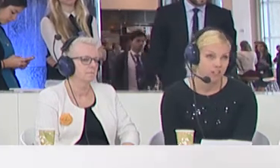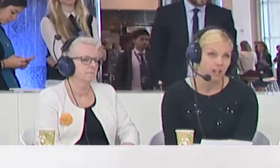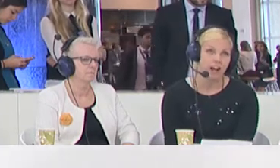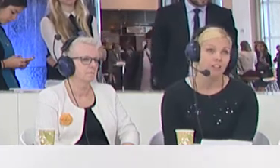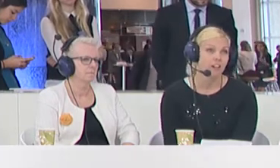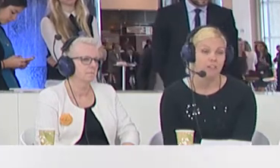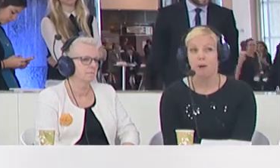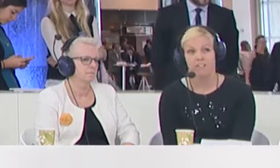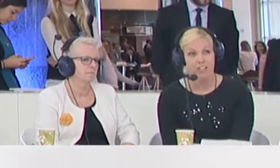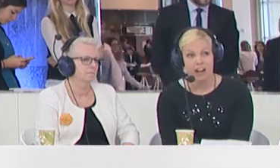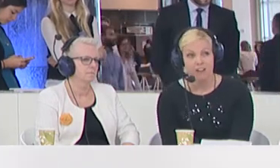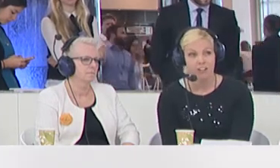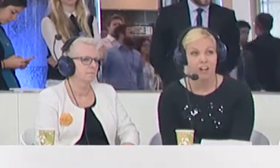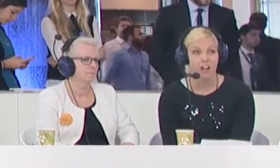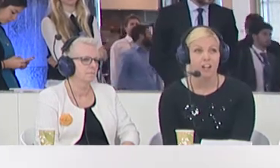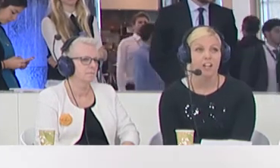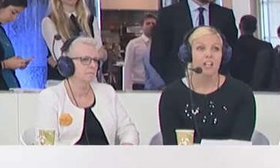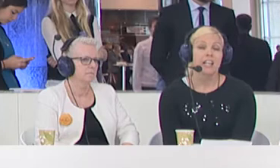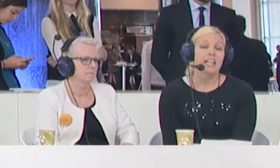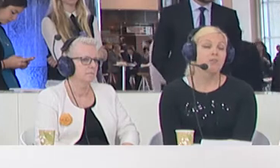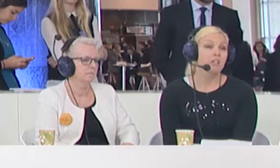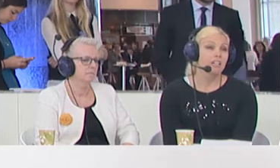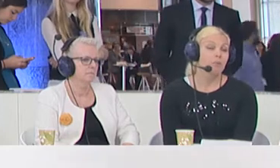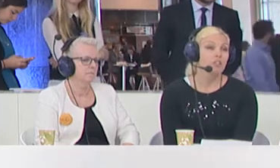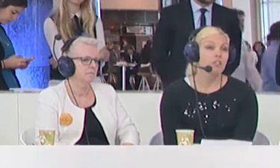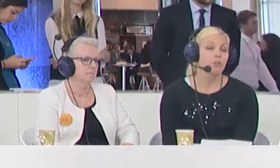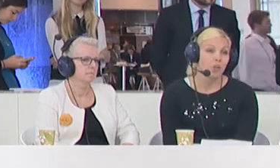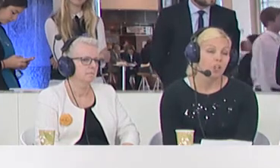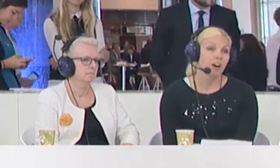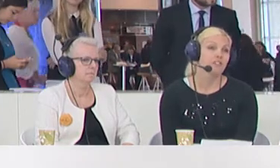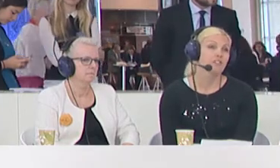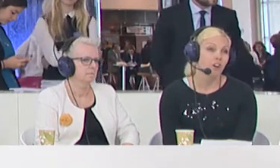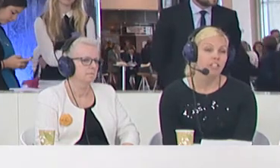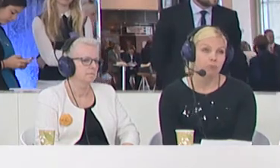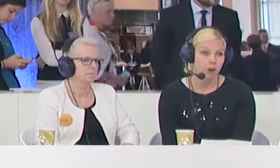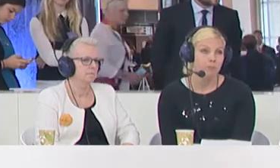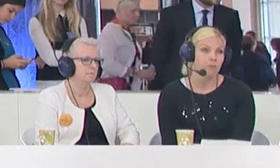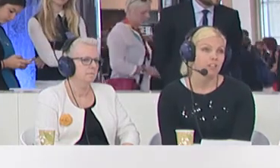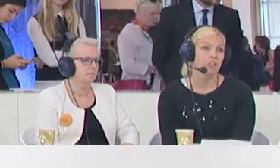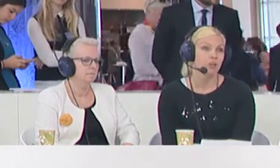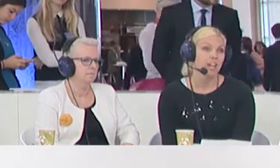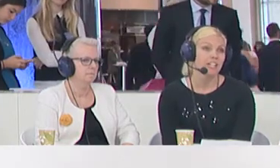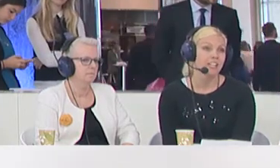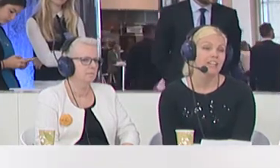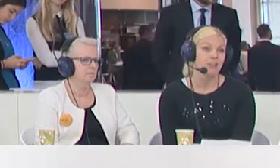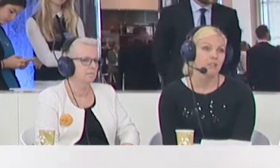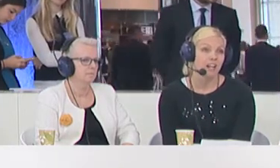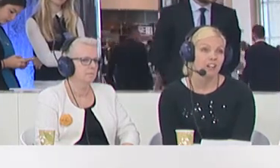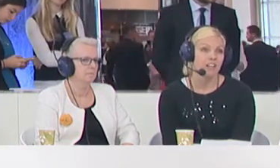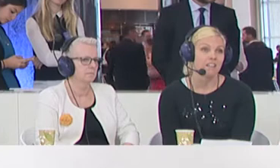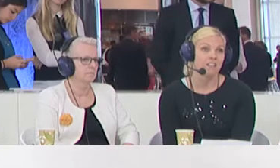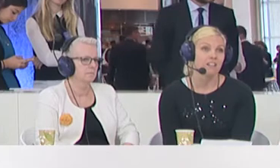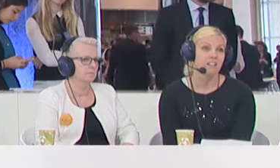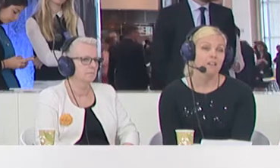the wars in Africa, the poverty in Africa, it's really important to work on solving the problems that are located in those